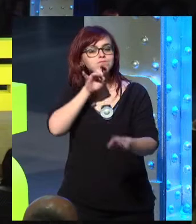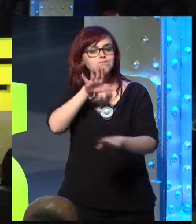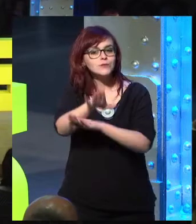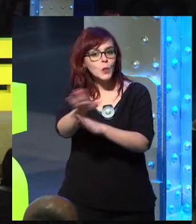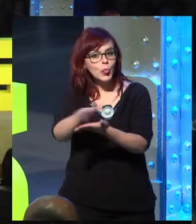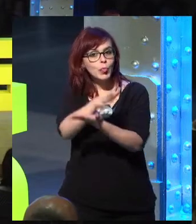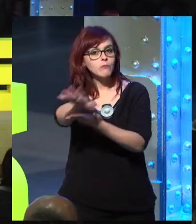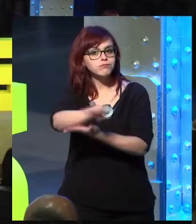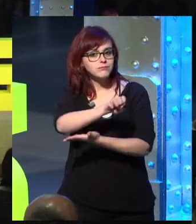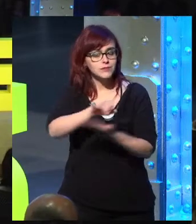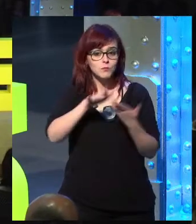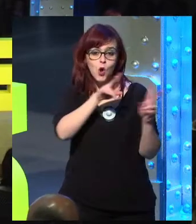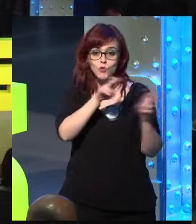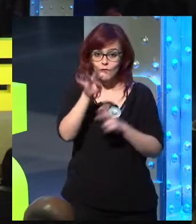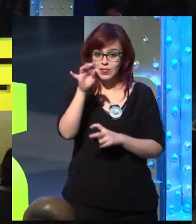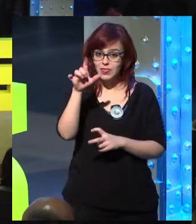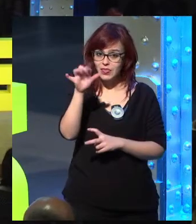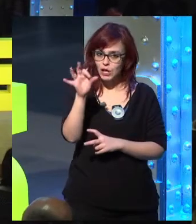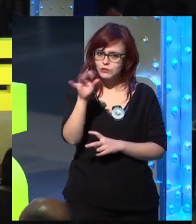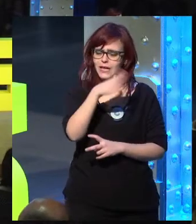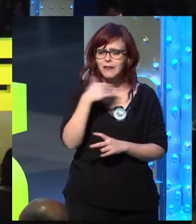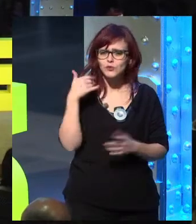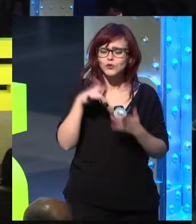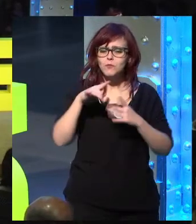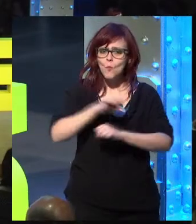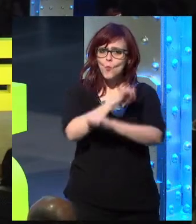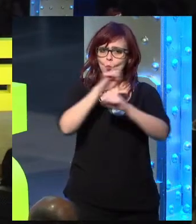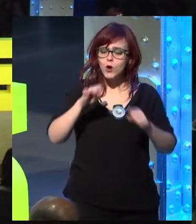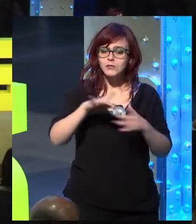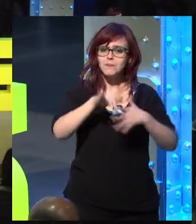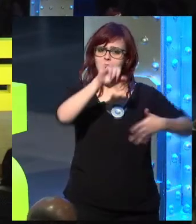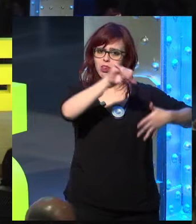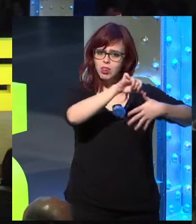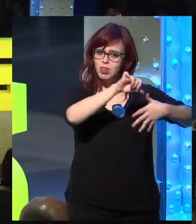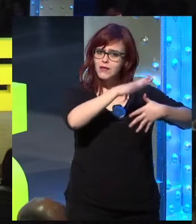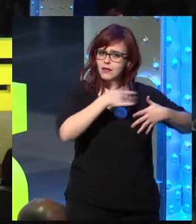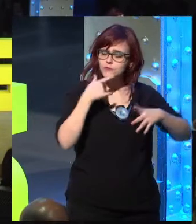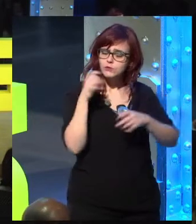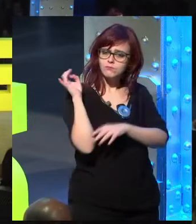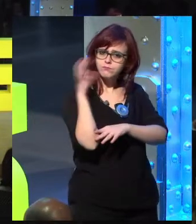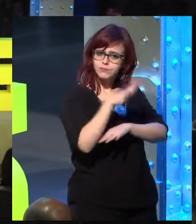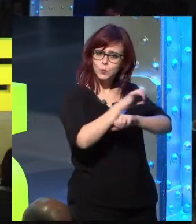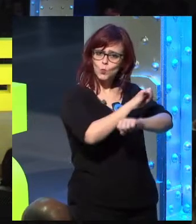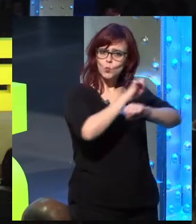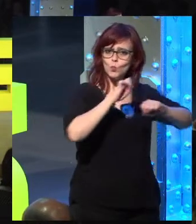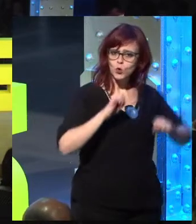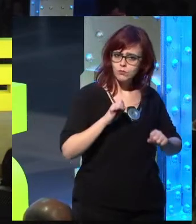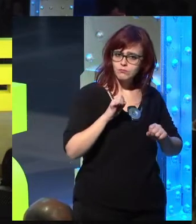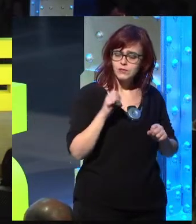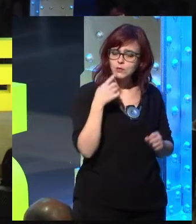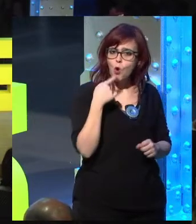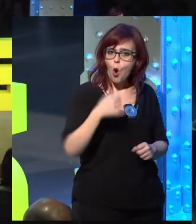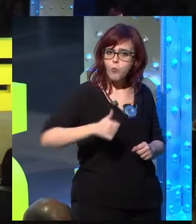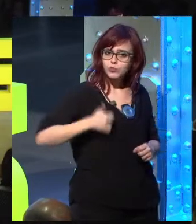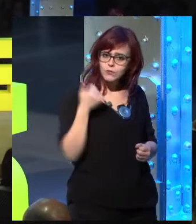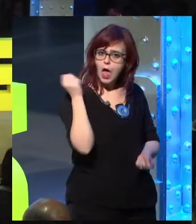new audiences. Our goal with this new Telus is to implement it much deeper in LATAM. We think that we have the chance,